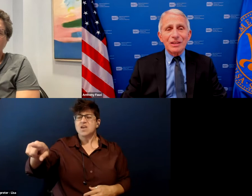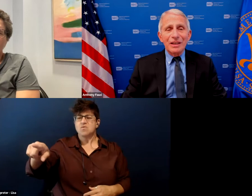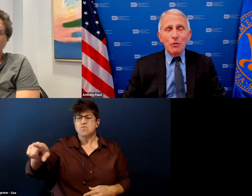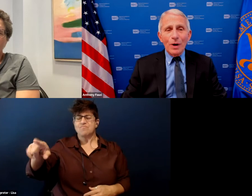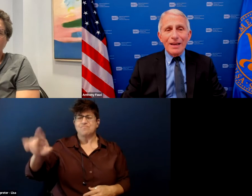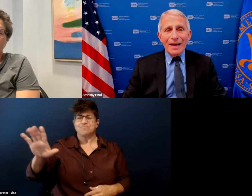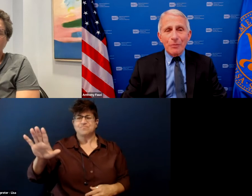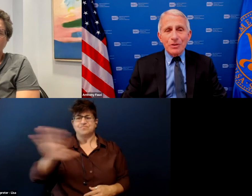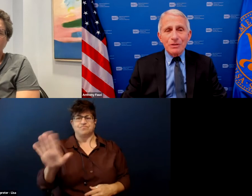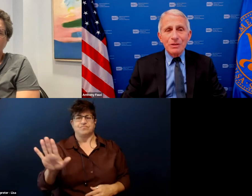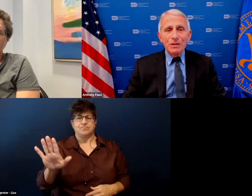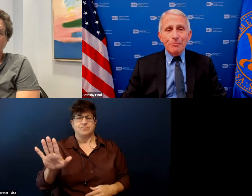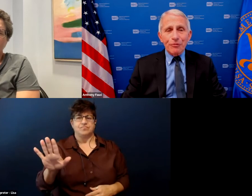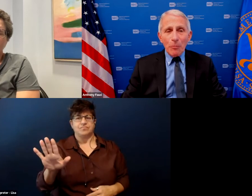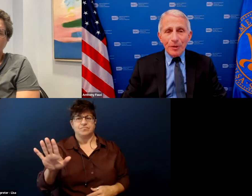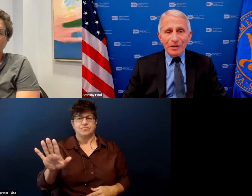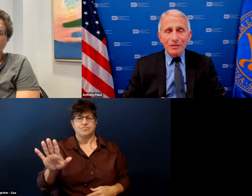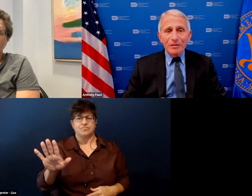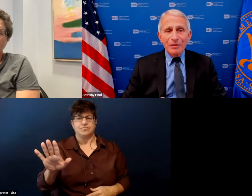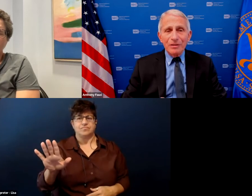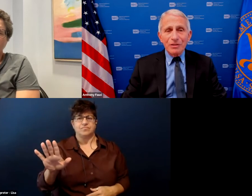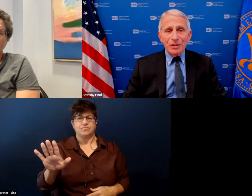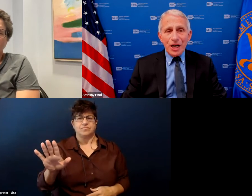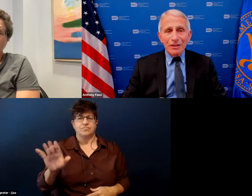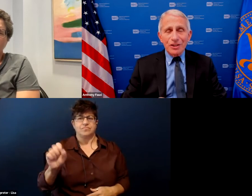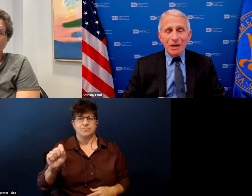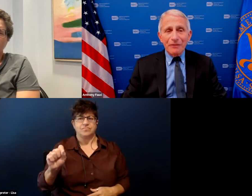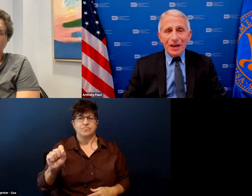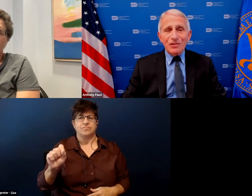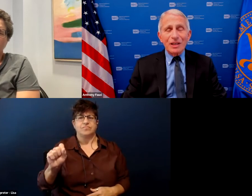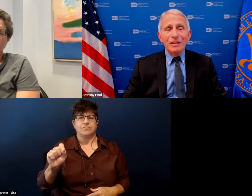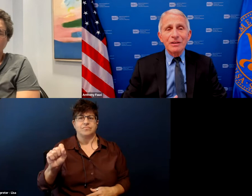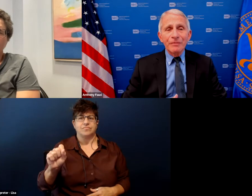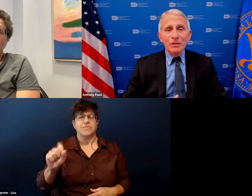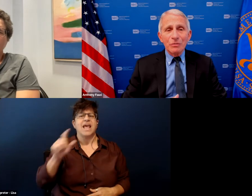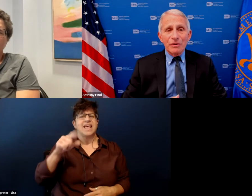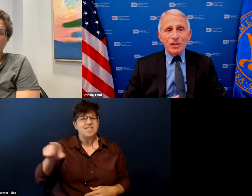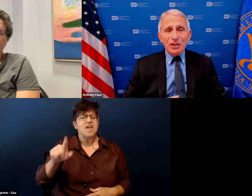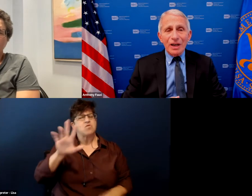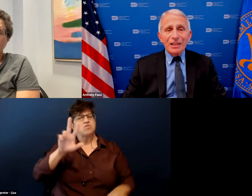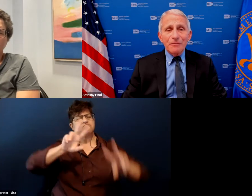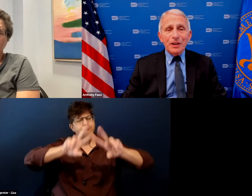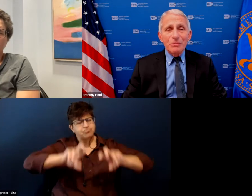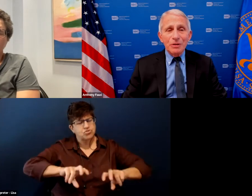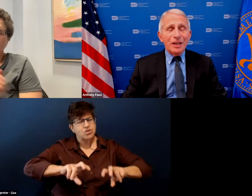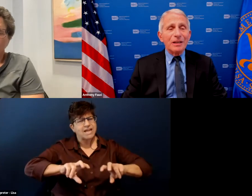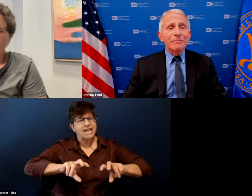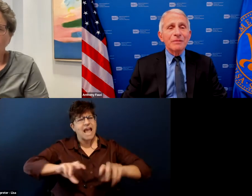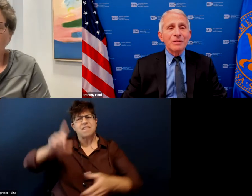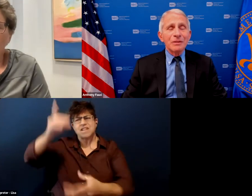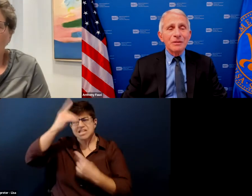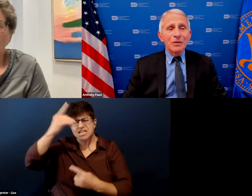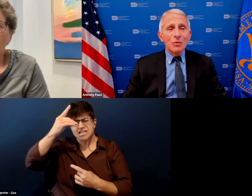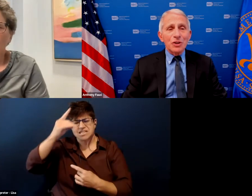in a way that was appropriate to the challenge they were facing whereas the scientific community